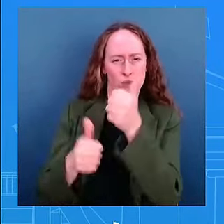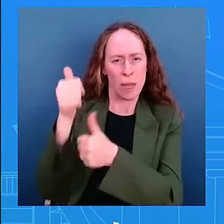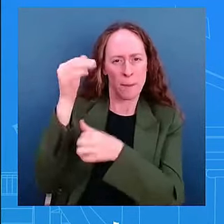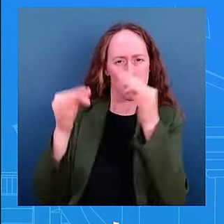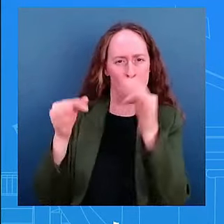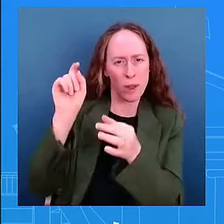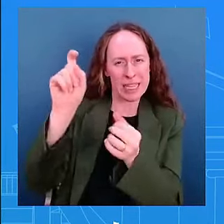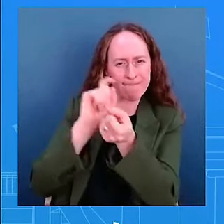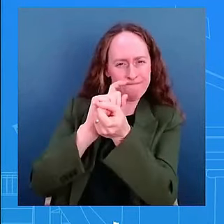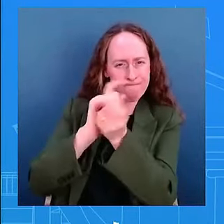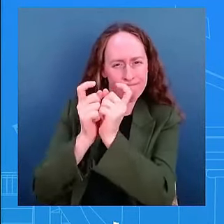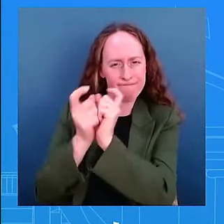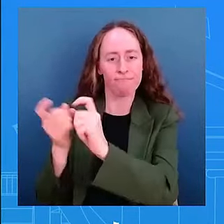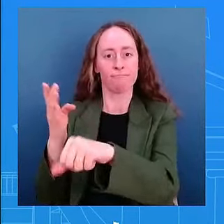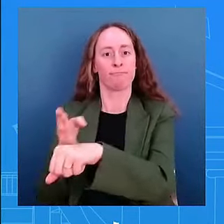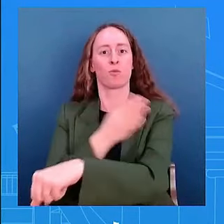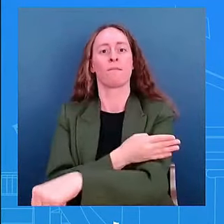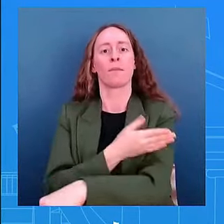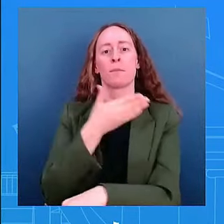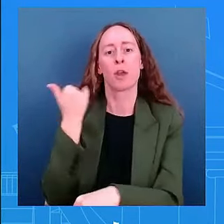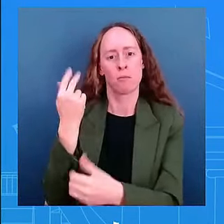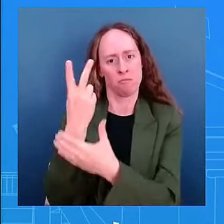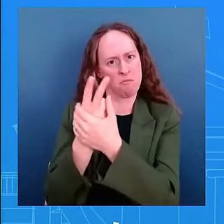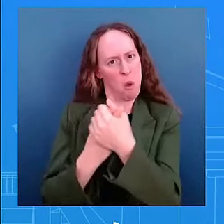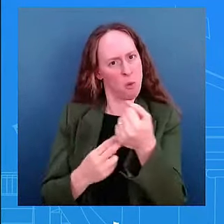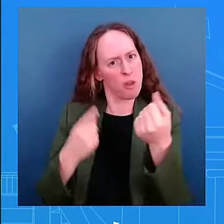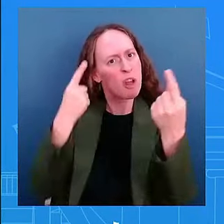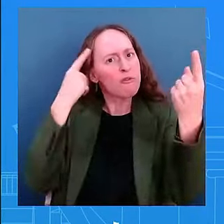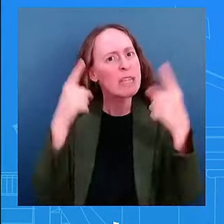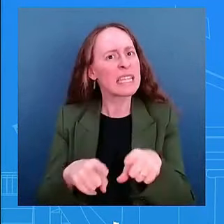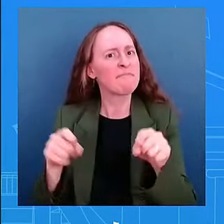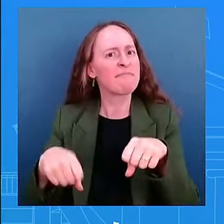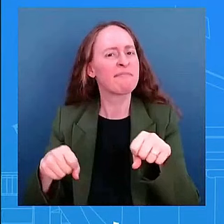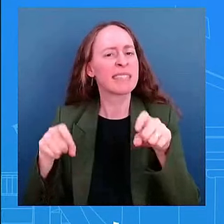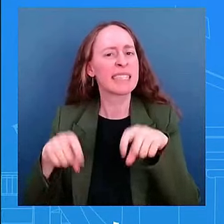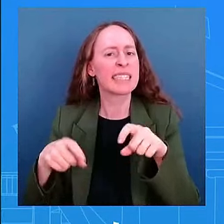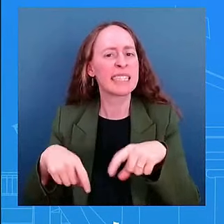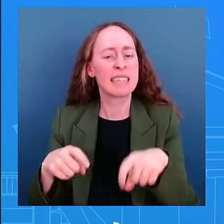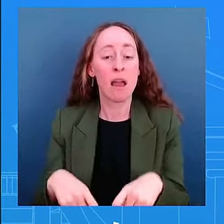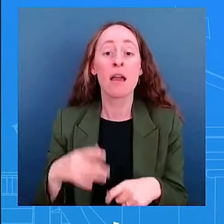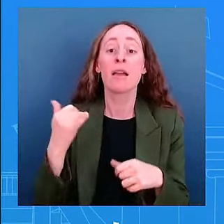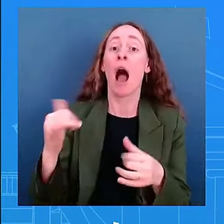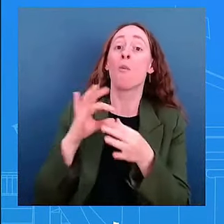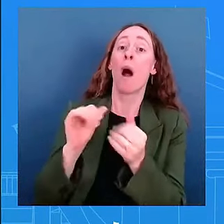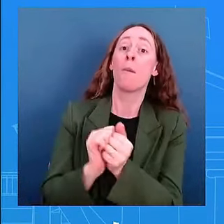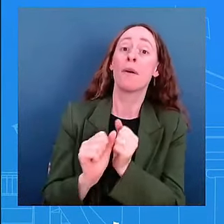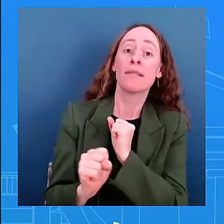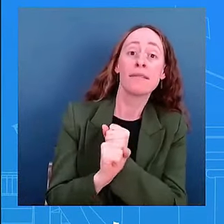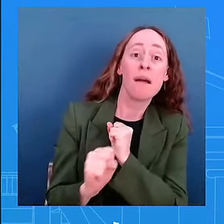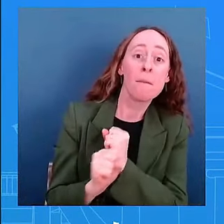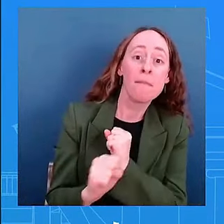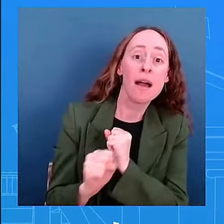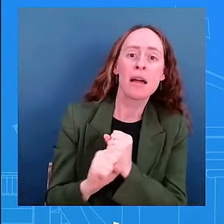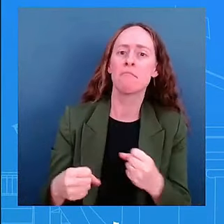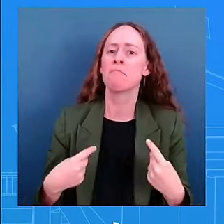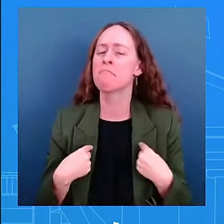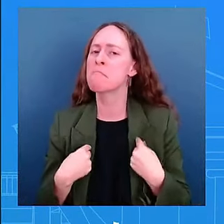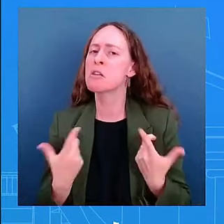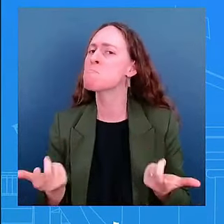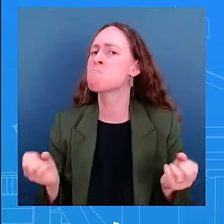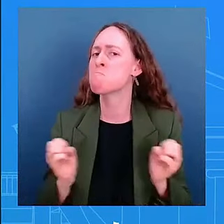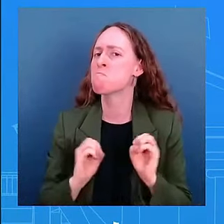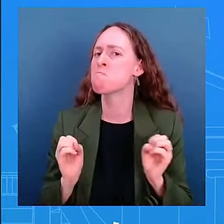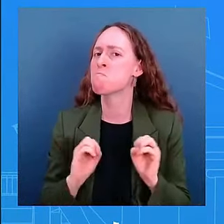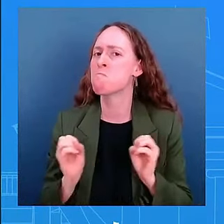as it relates to the campaign don't have anything specific to share but this is certainly um the biden harris uh